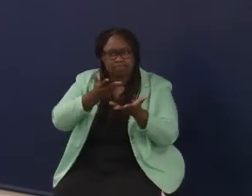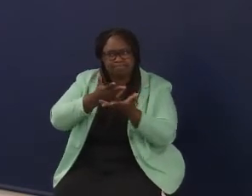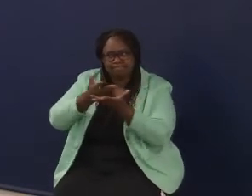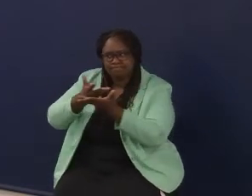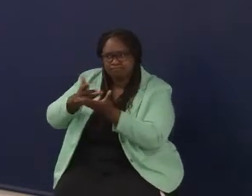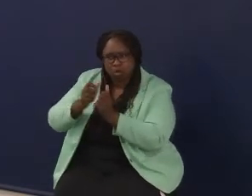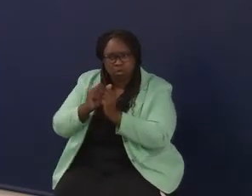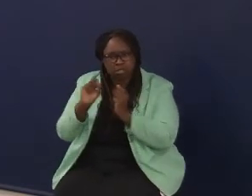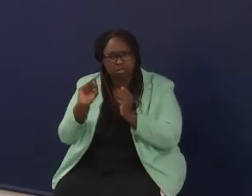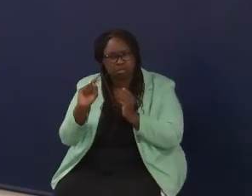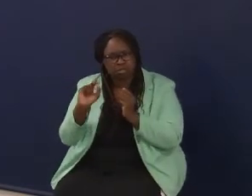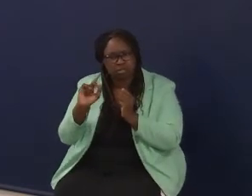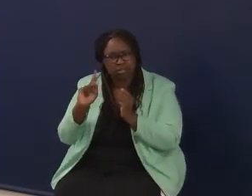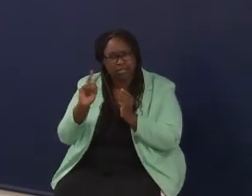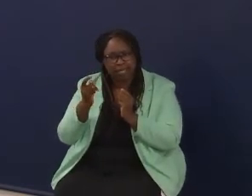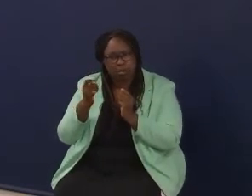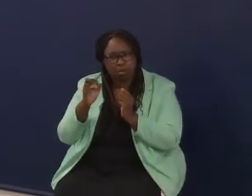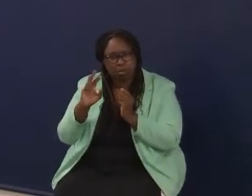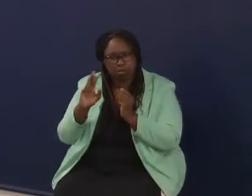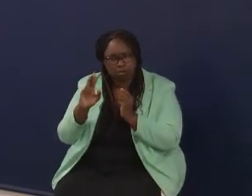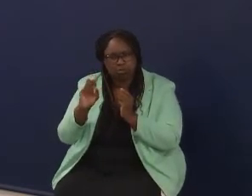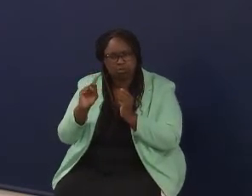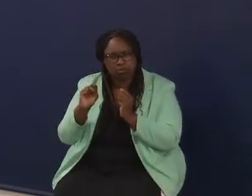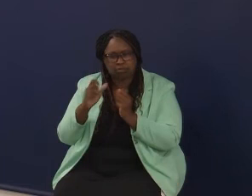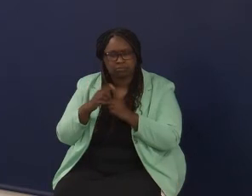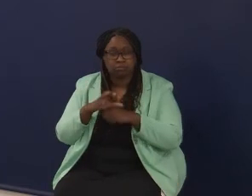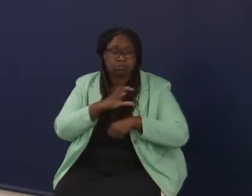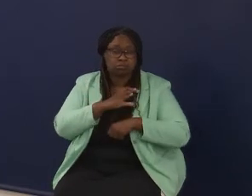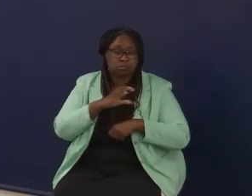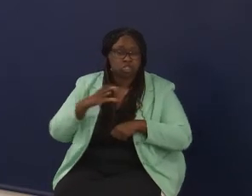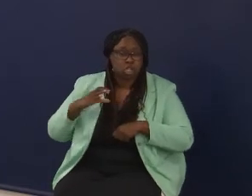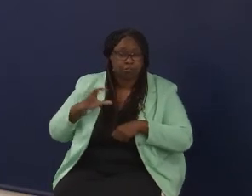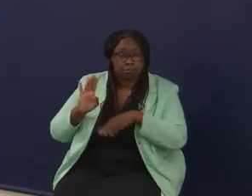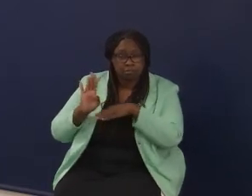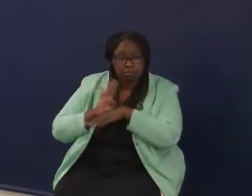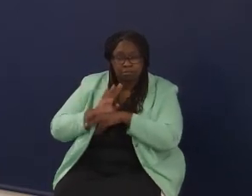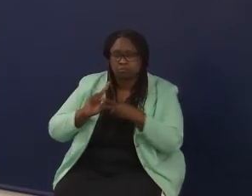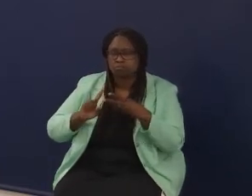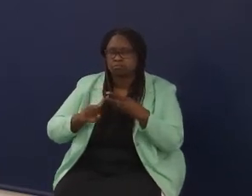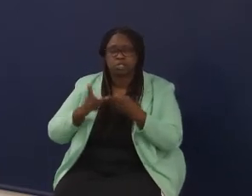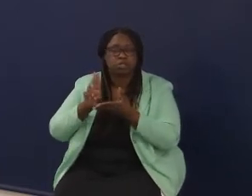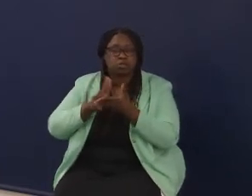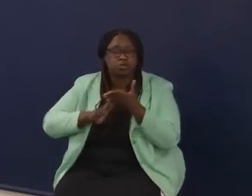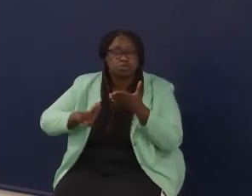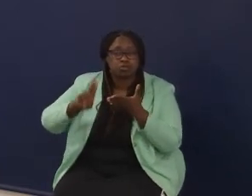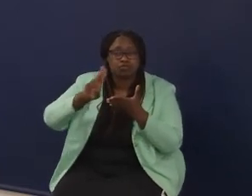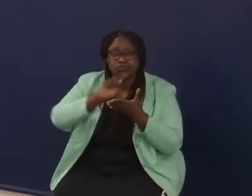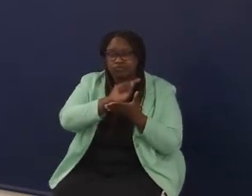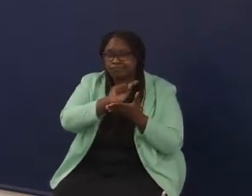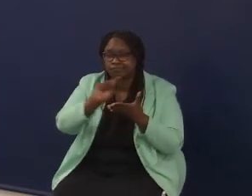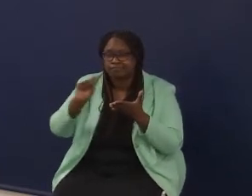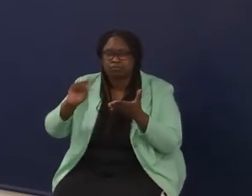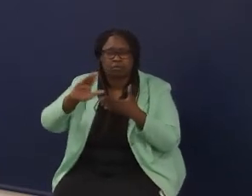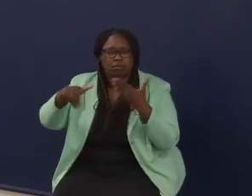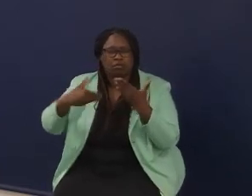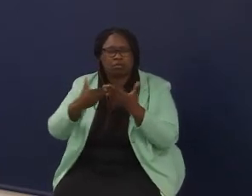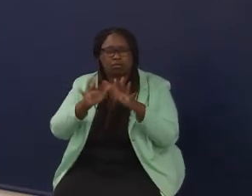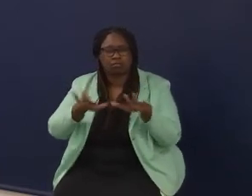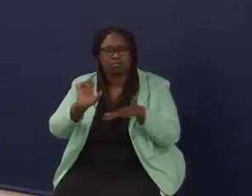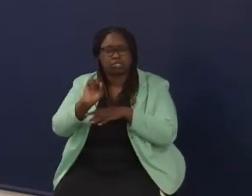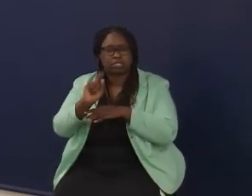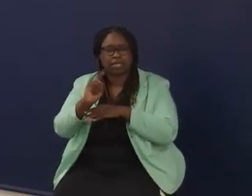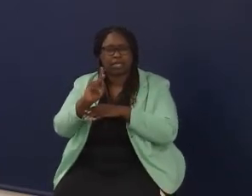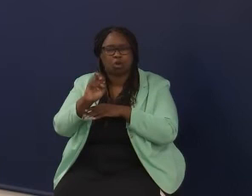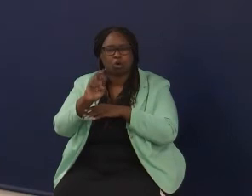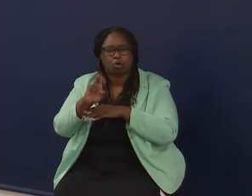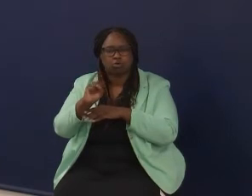So, taking this conversation to the Chamber of Commerce and the universities and all of those stakeholders that need to be